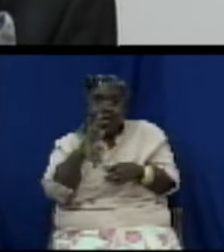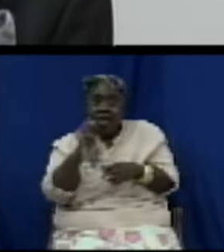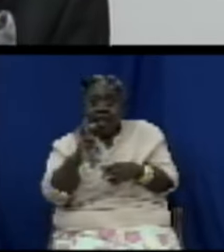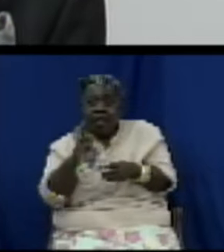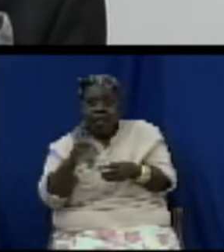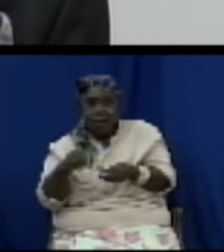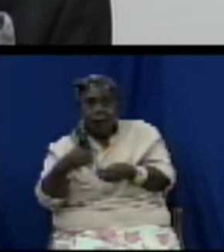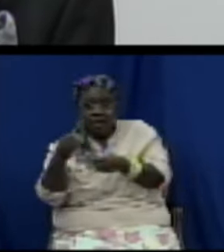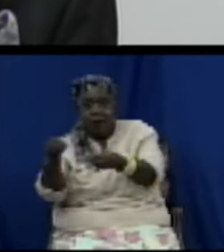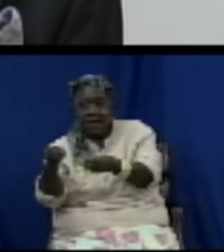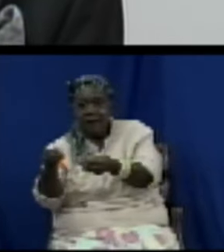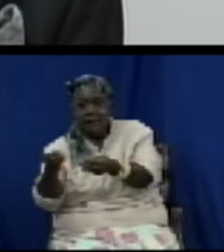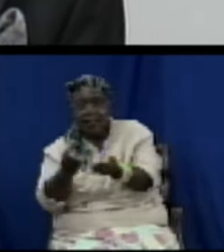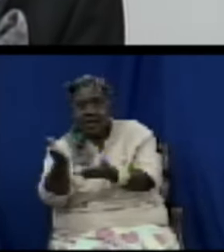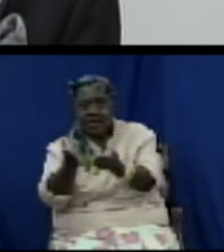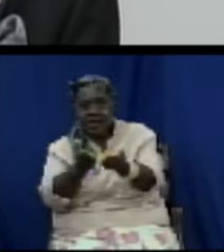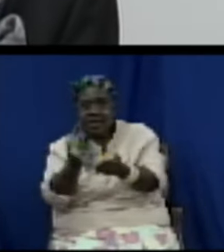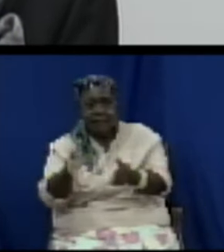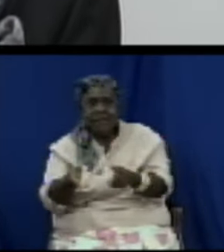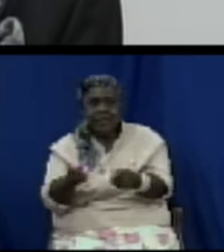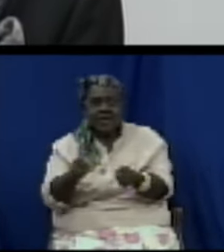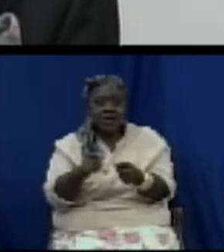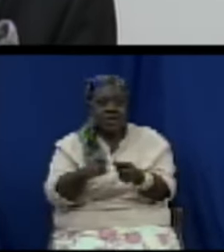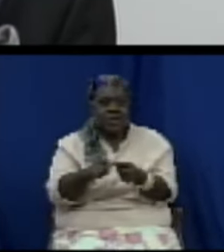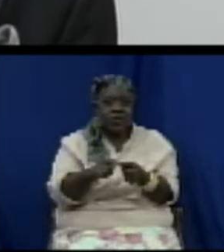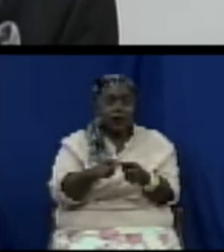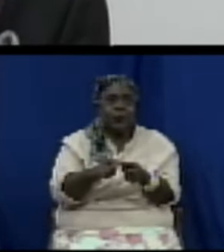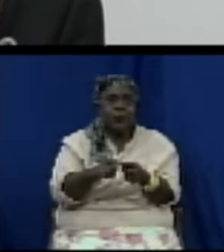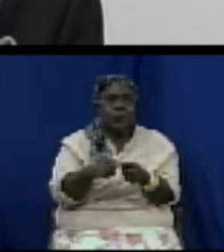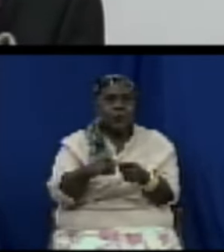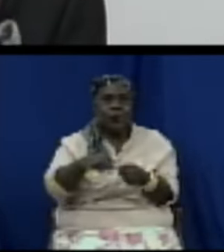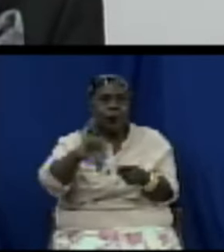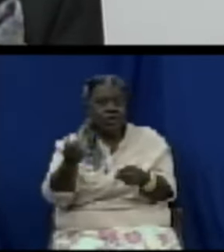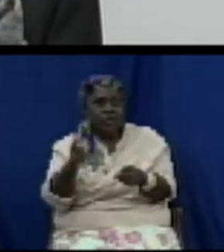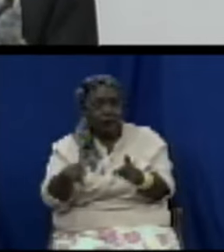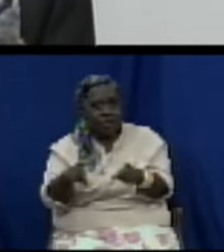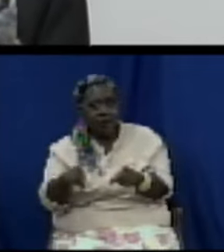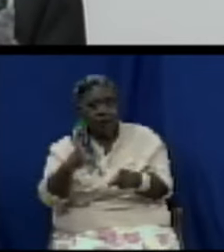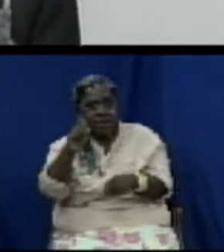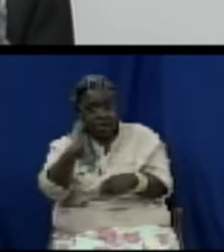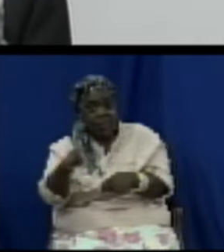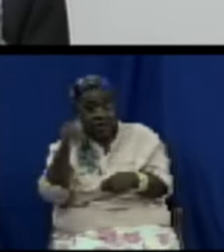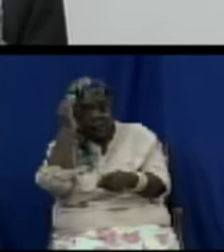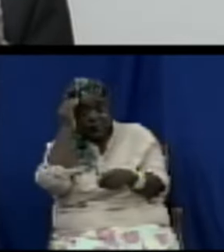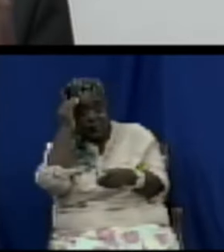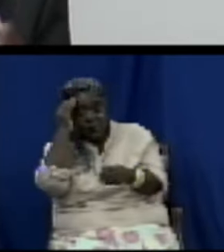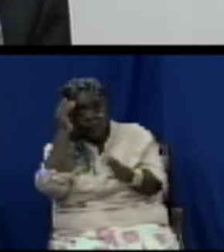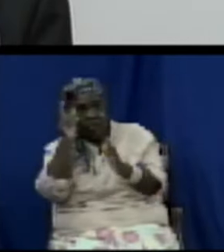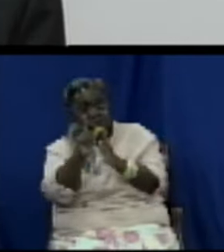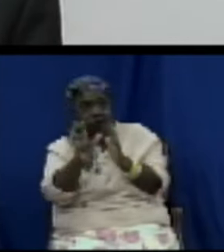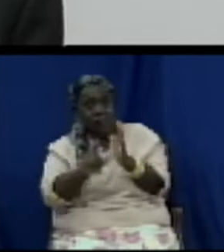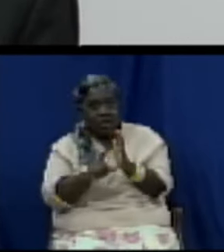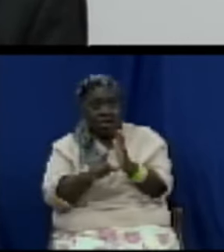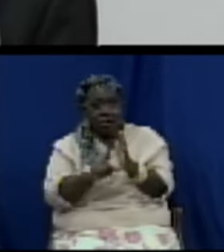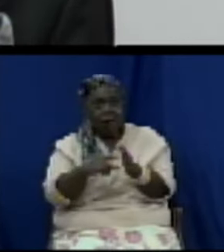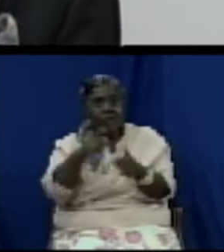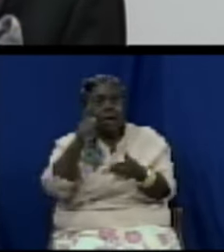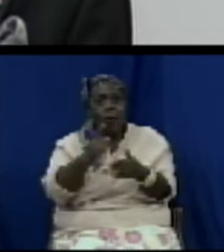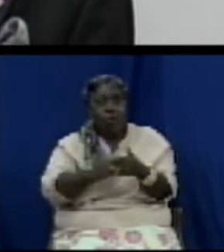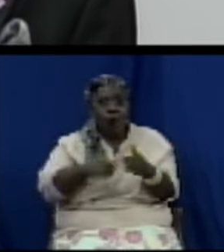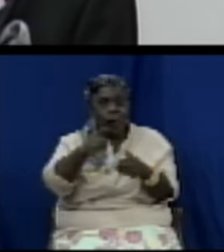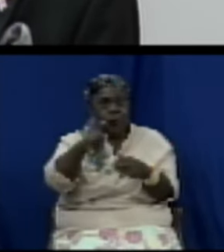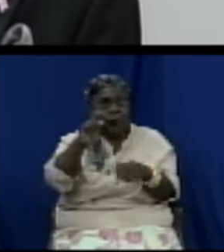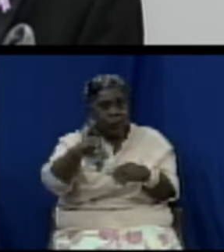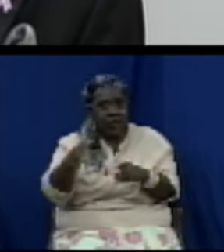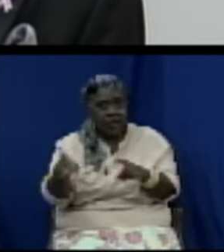and goods to the public before you start to sell know the law you have an obligation to know